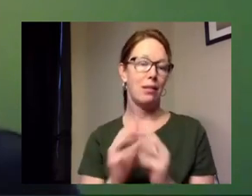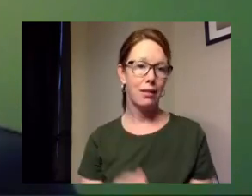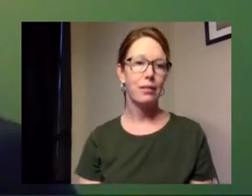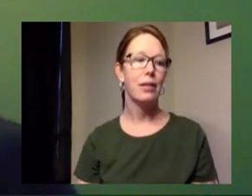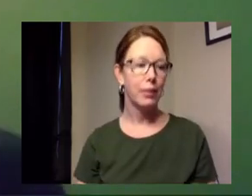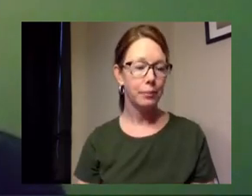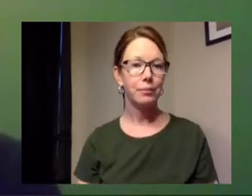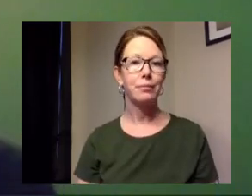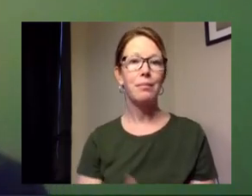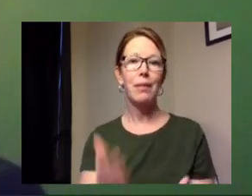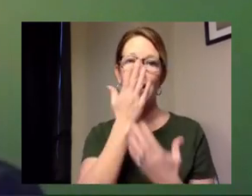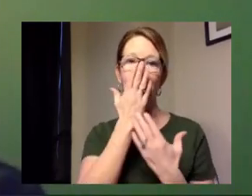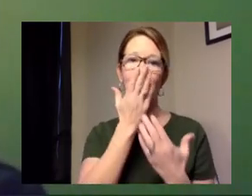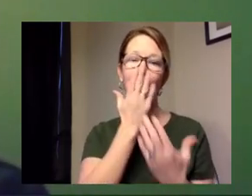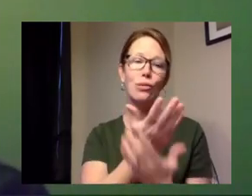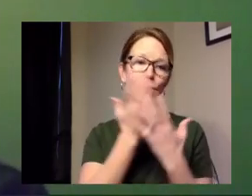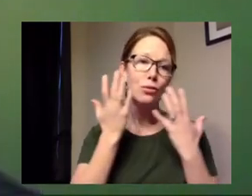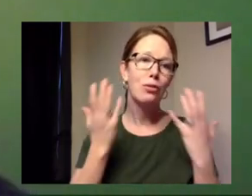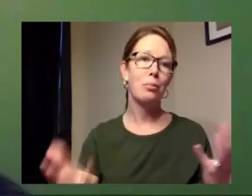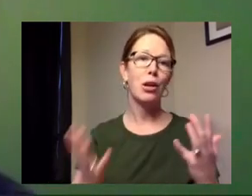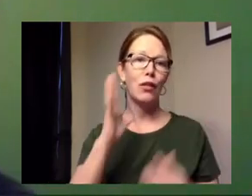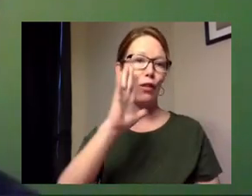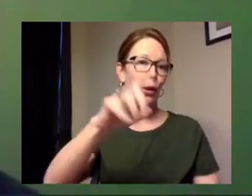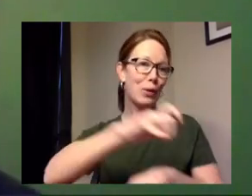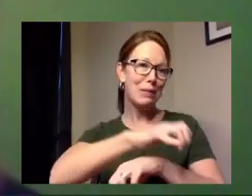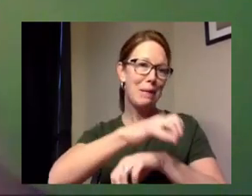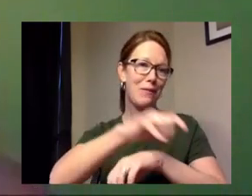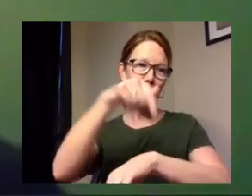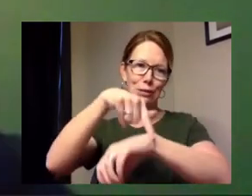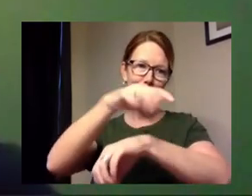and thank you so much for the time this evening